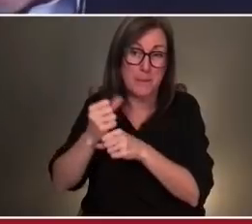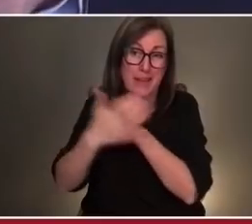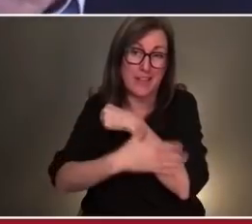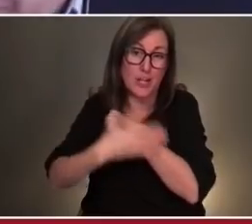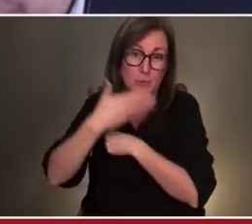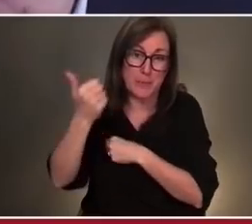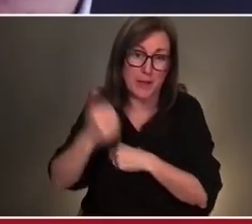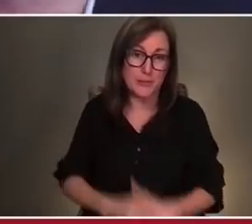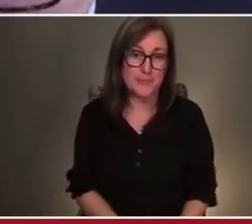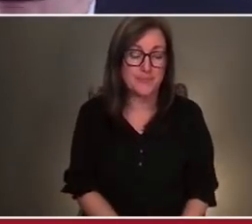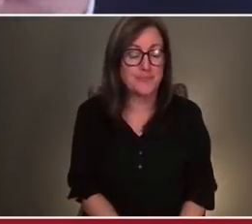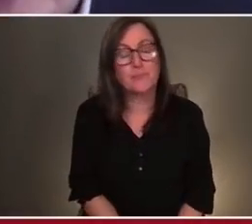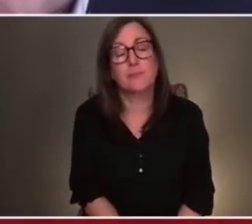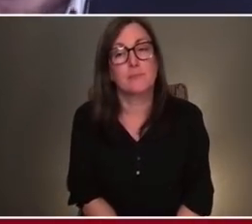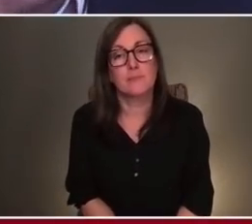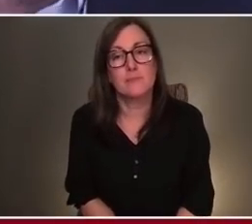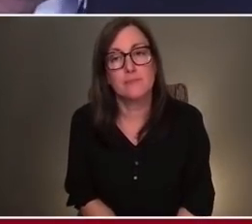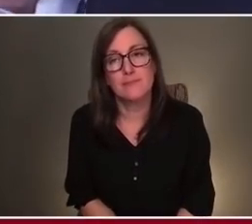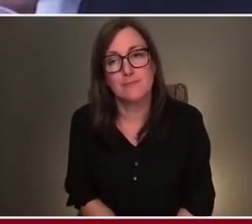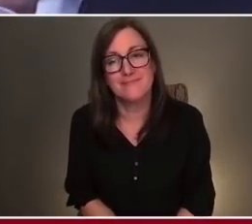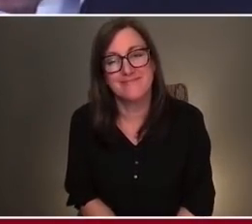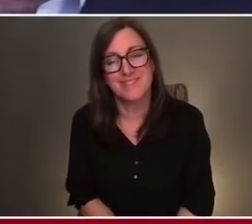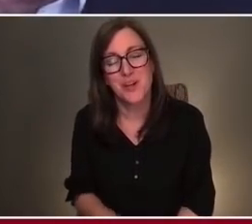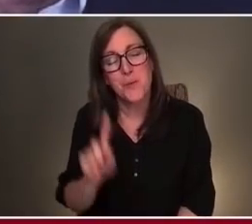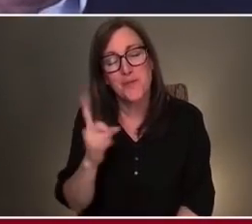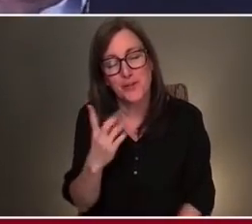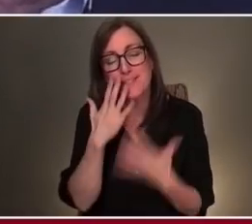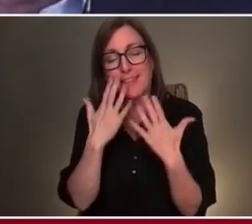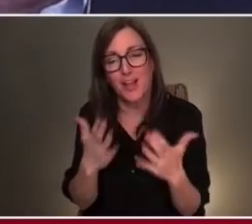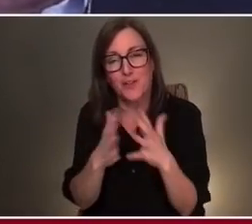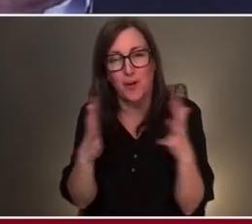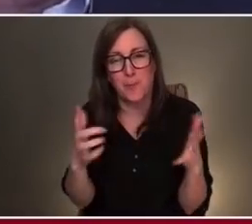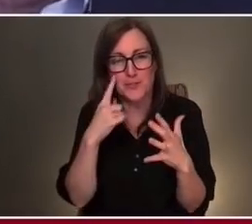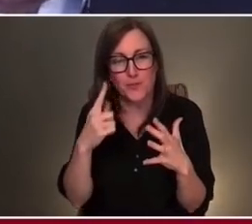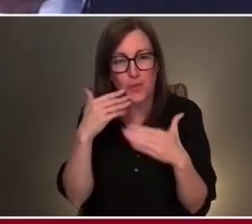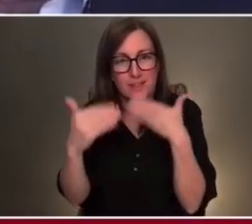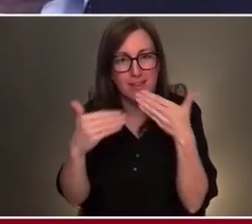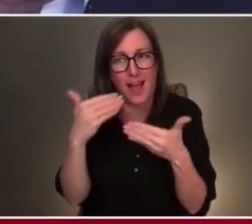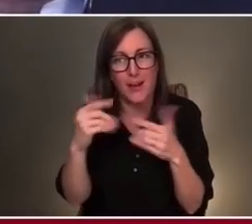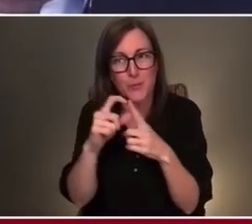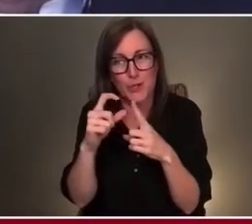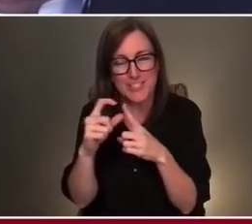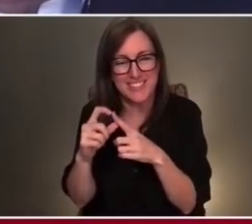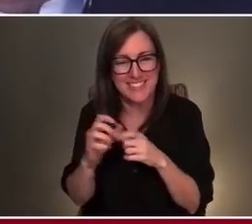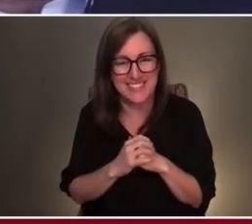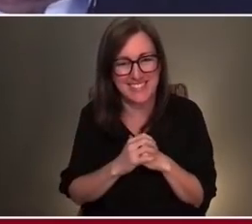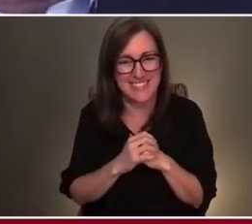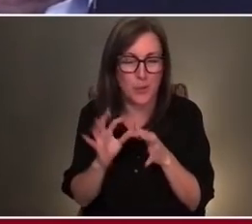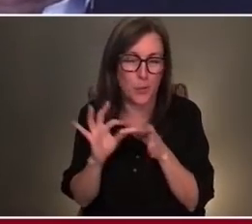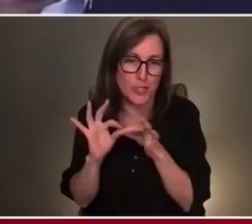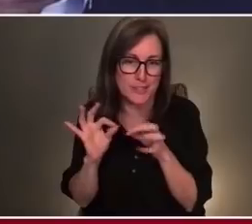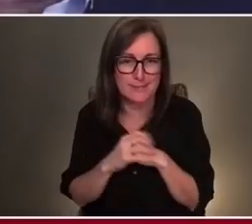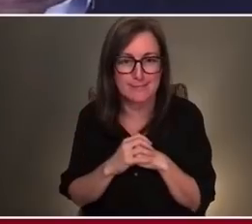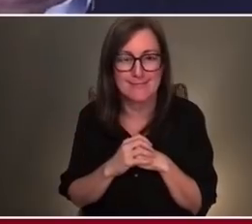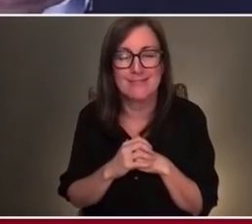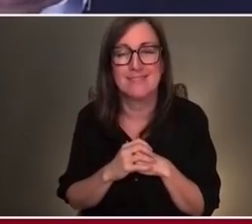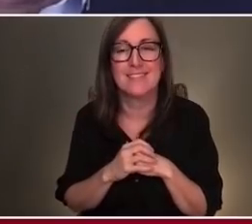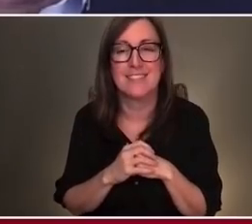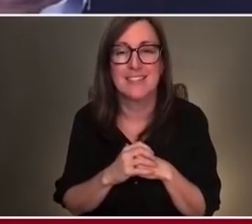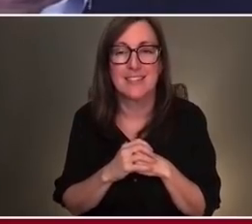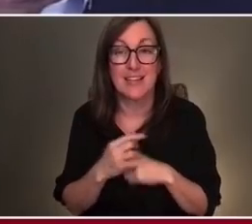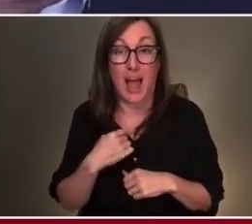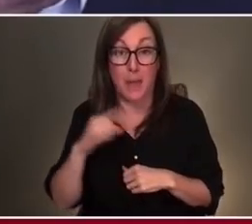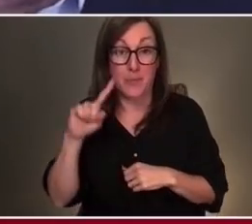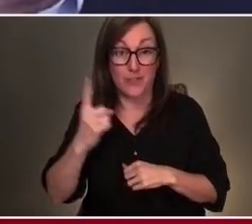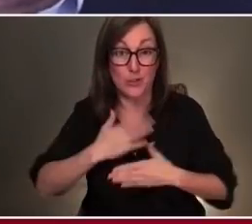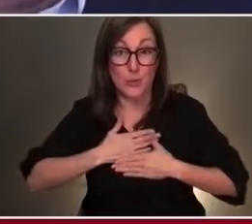Well, first of all, thank you very much for that, those kind words. I will be the first to admit to anyone on here that I